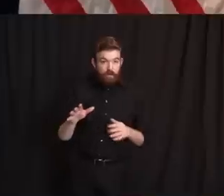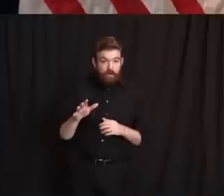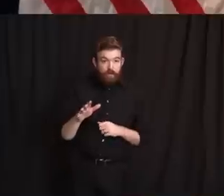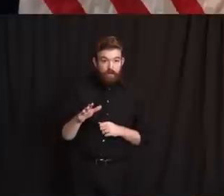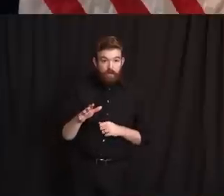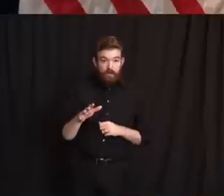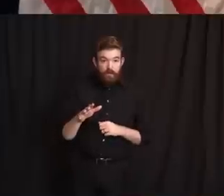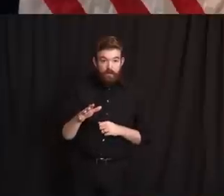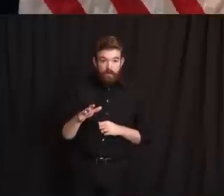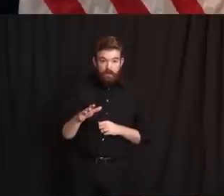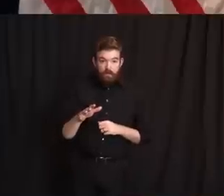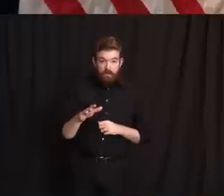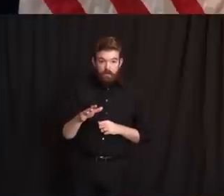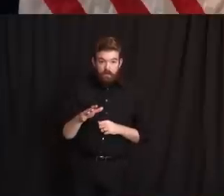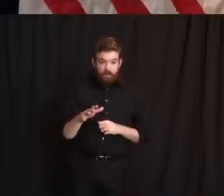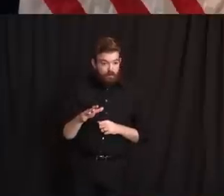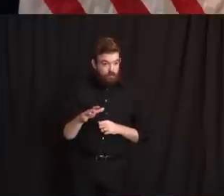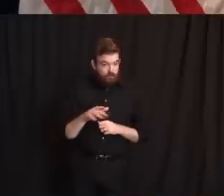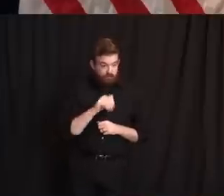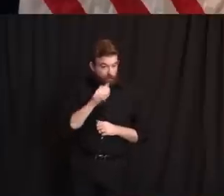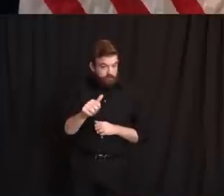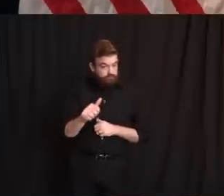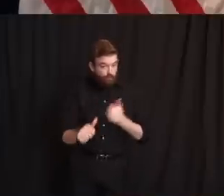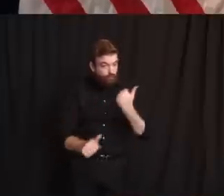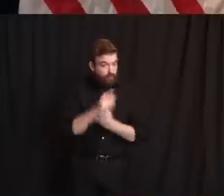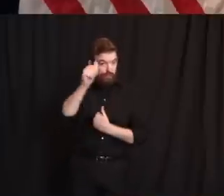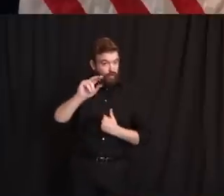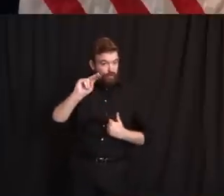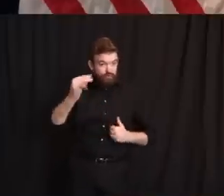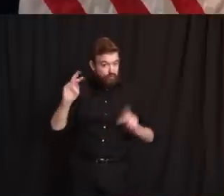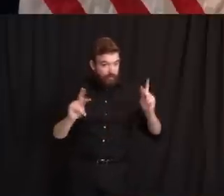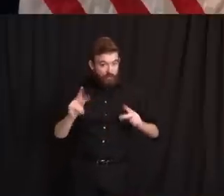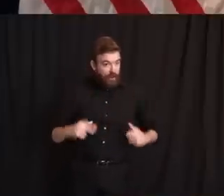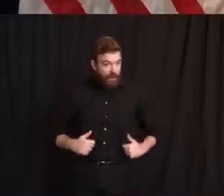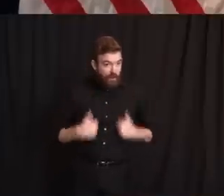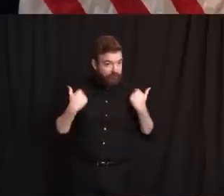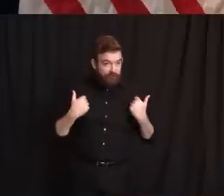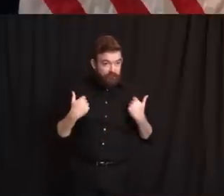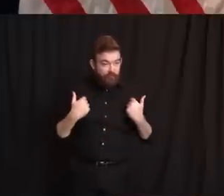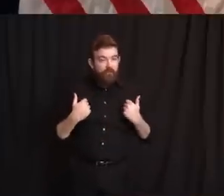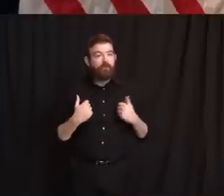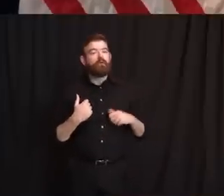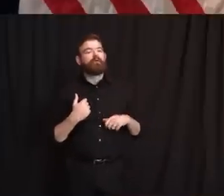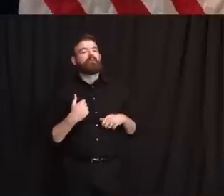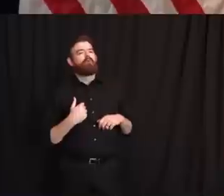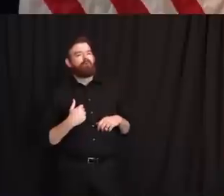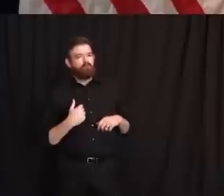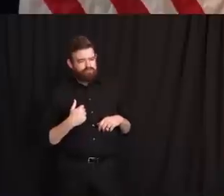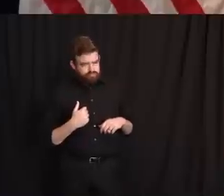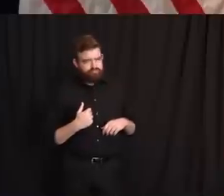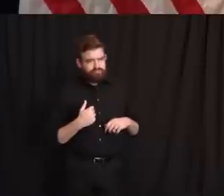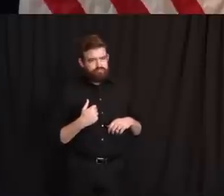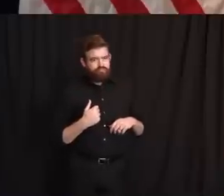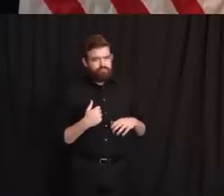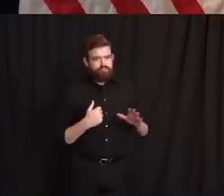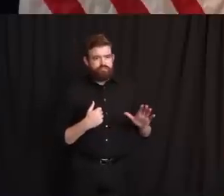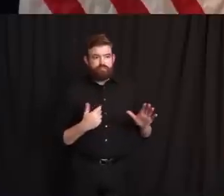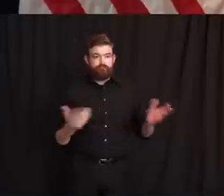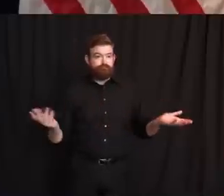I hate to disappoint you. We don't comment on personnel matters and you'll have to ask Governor Christie. Thank you. Please.